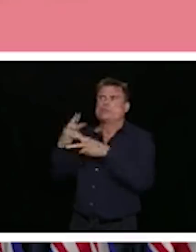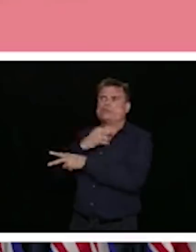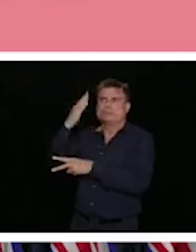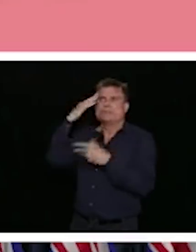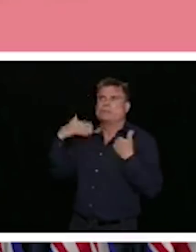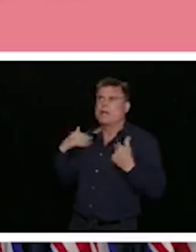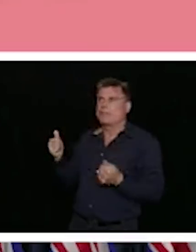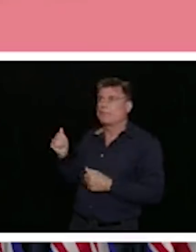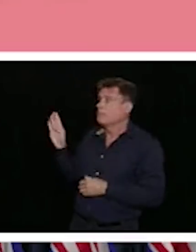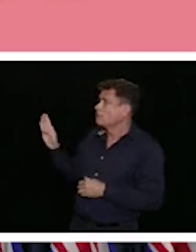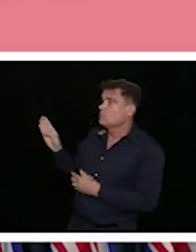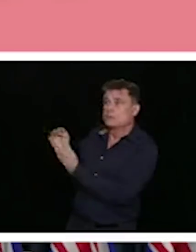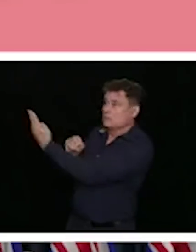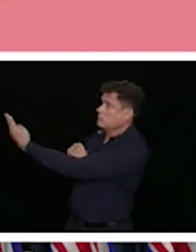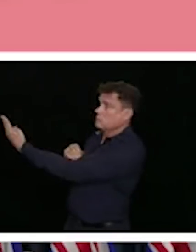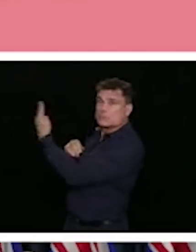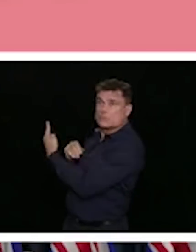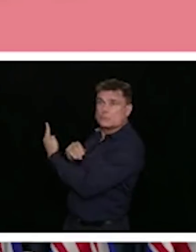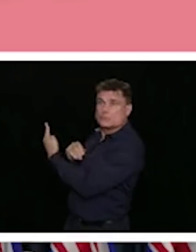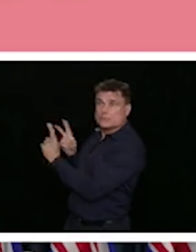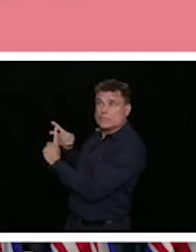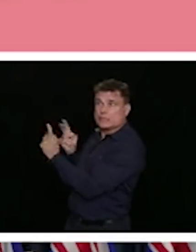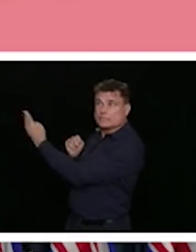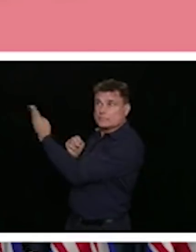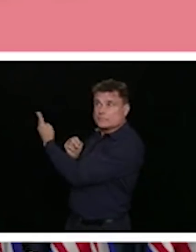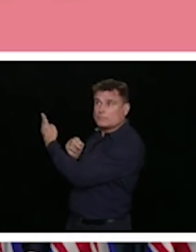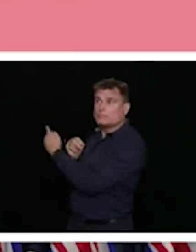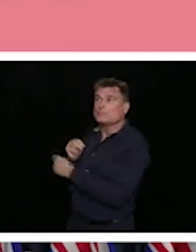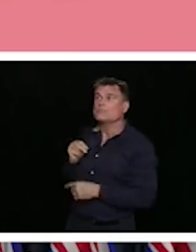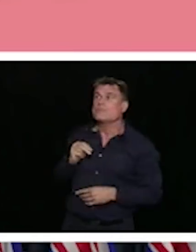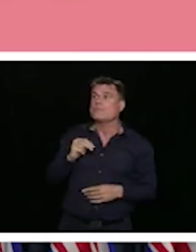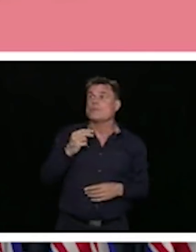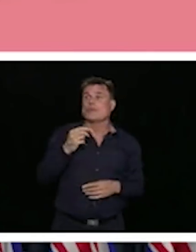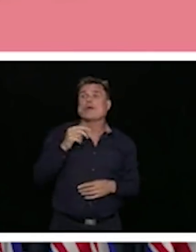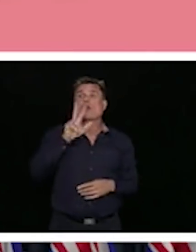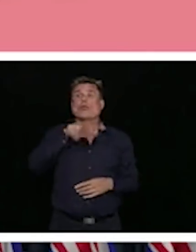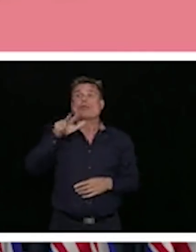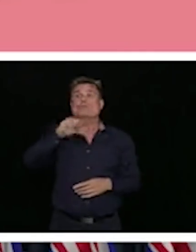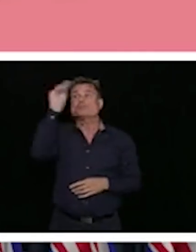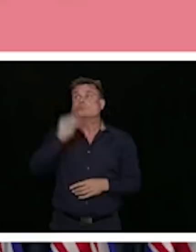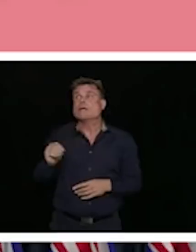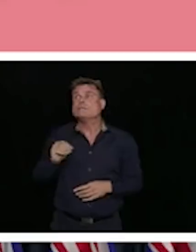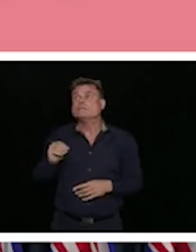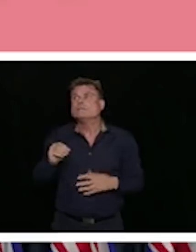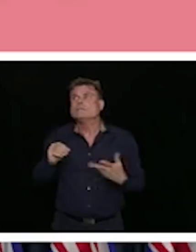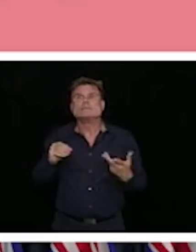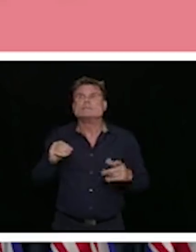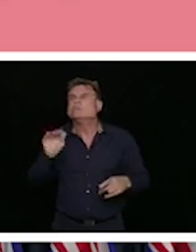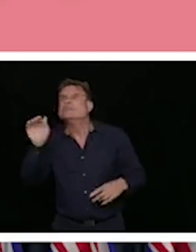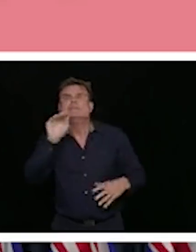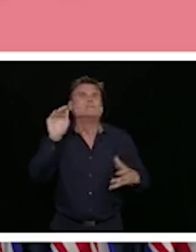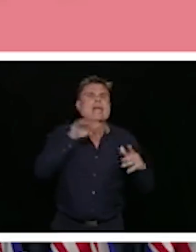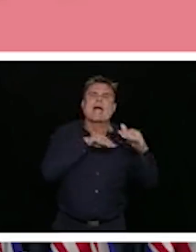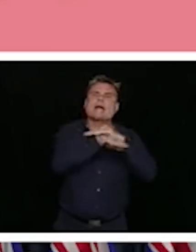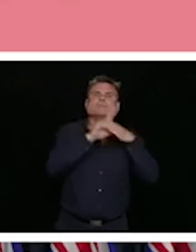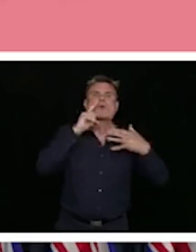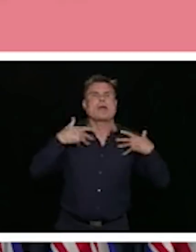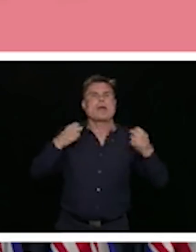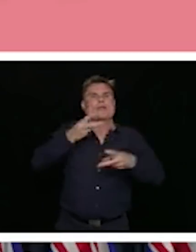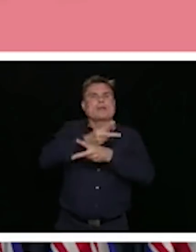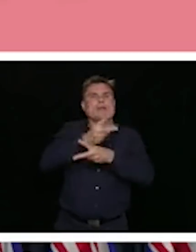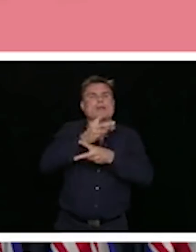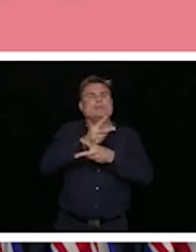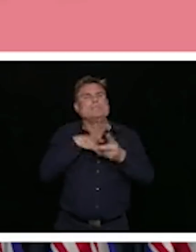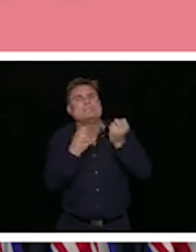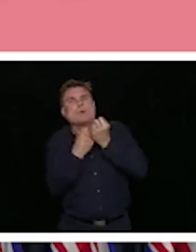reported having difficulty accessing health care, and that could be health care across the spectrum. About 15% of